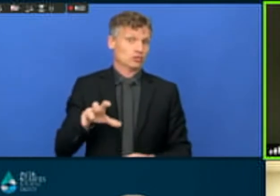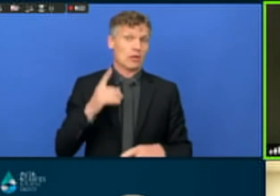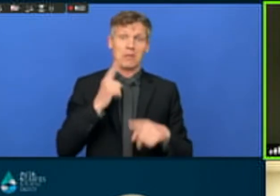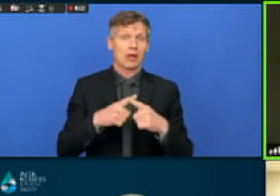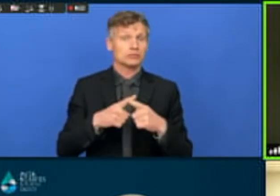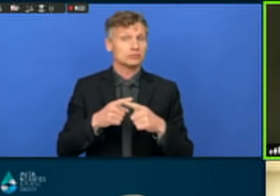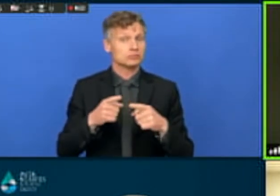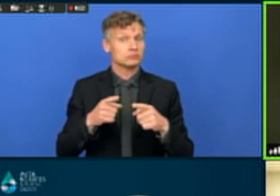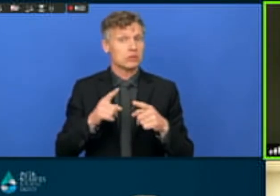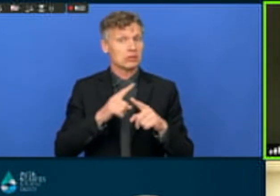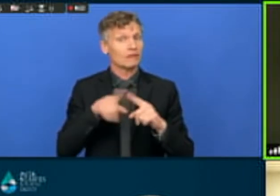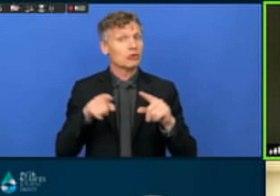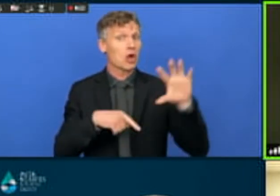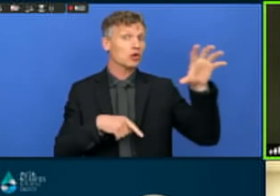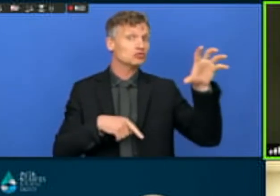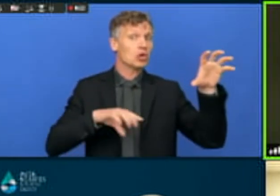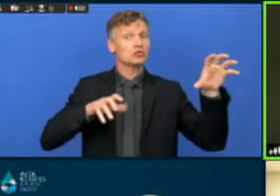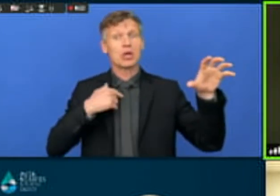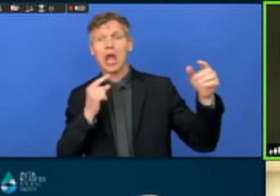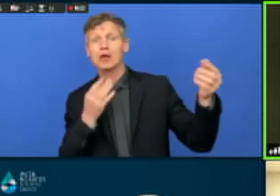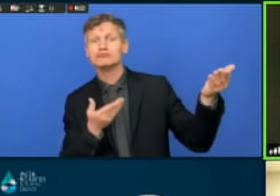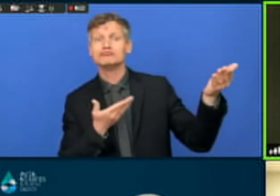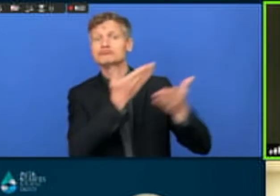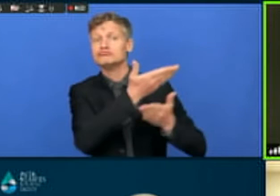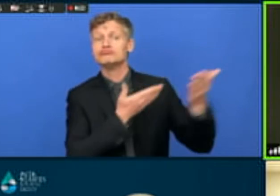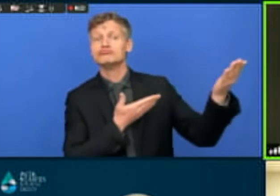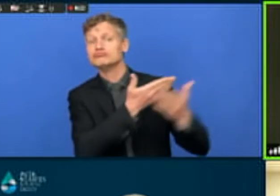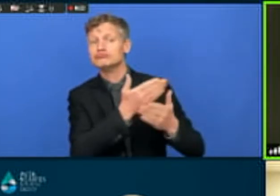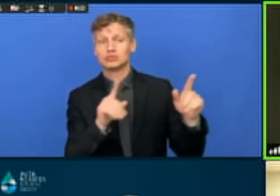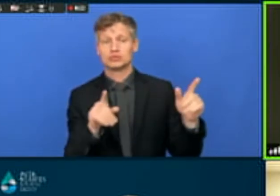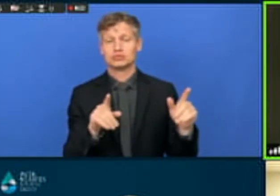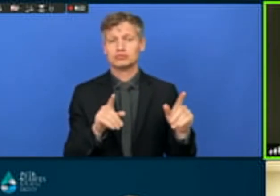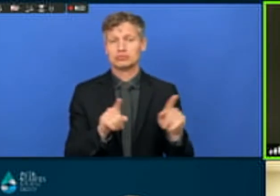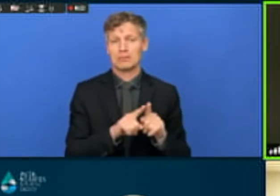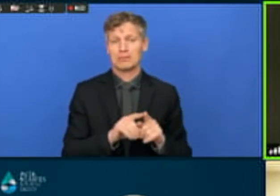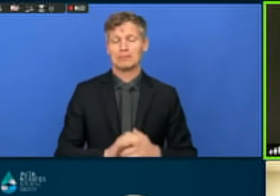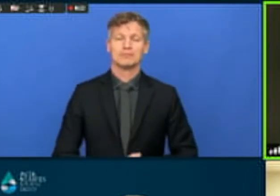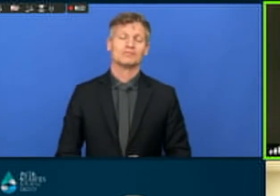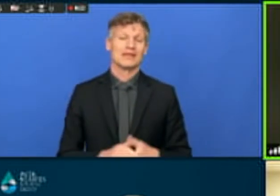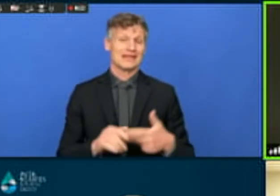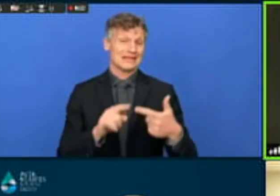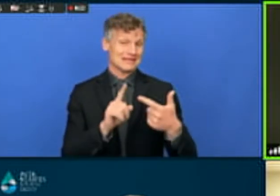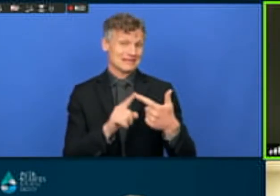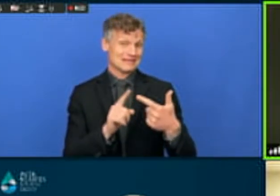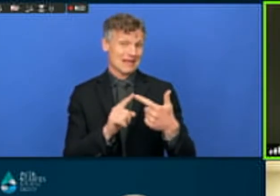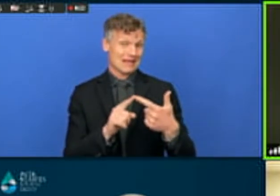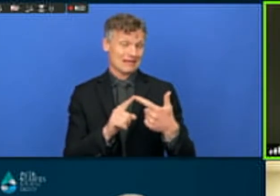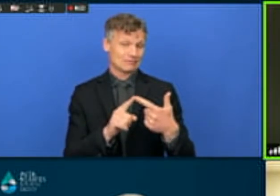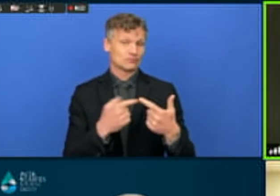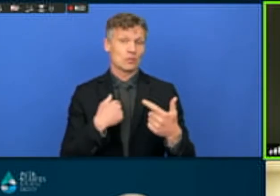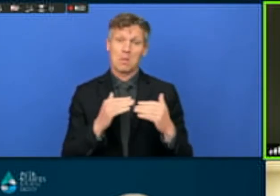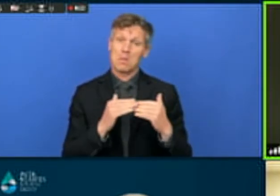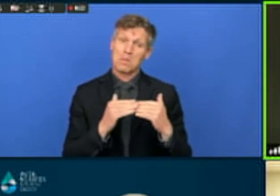borders with other countries. The second action area would be to actively engage